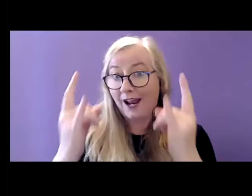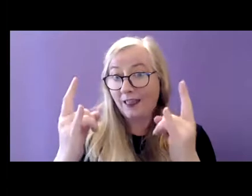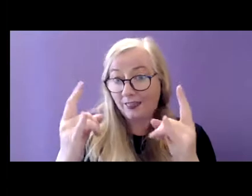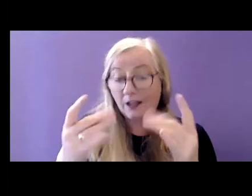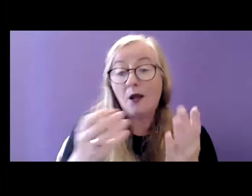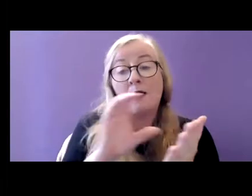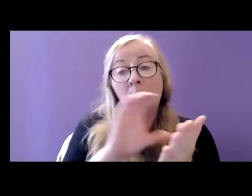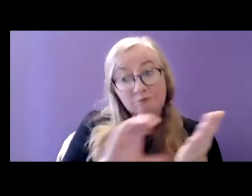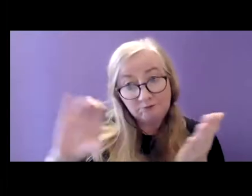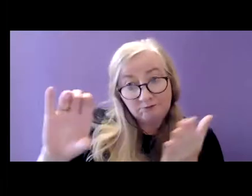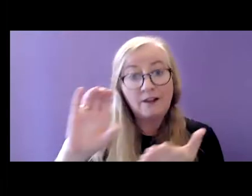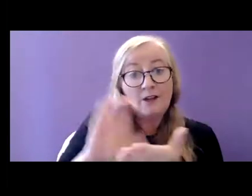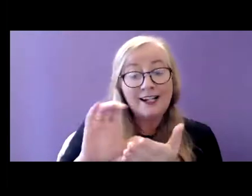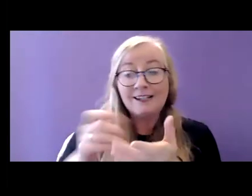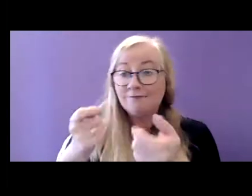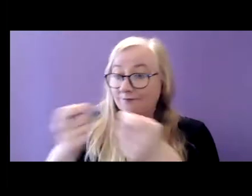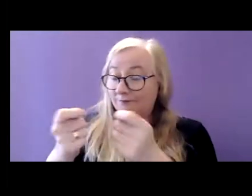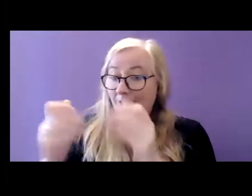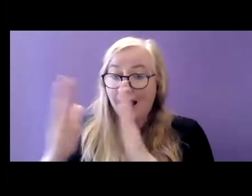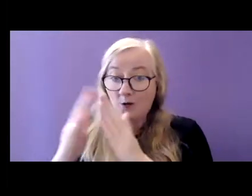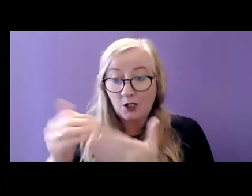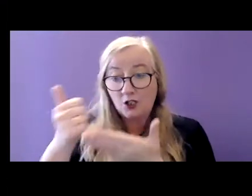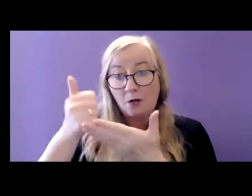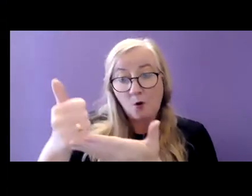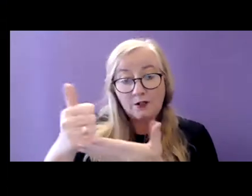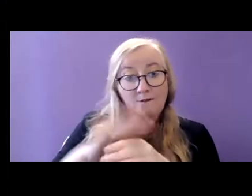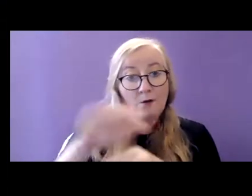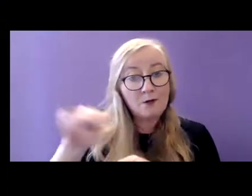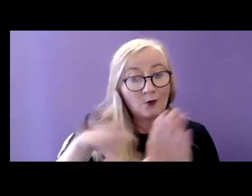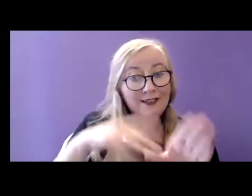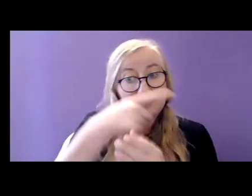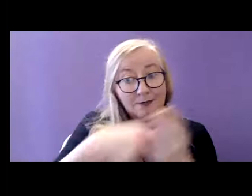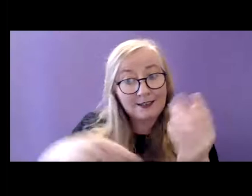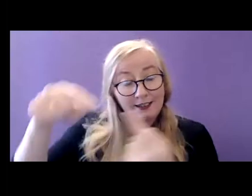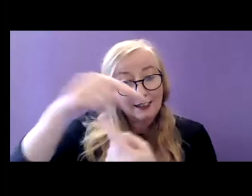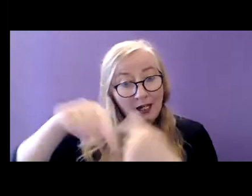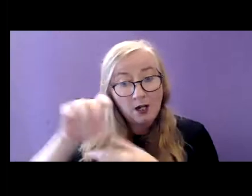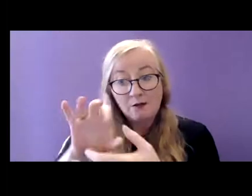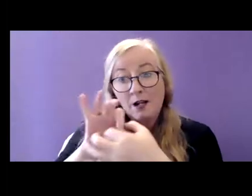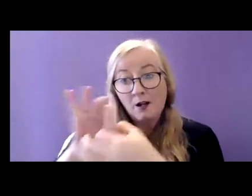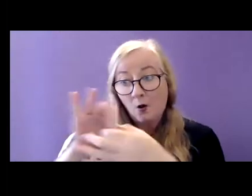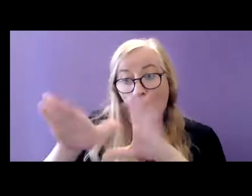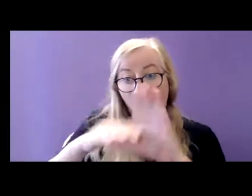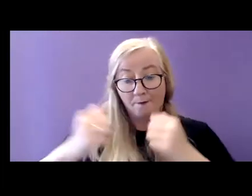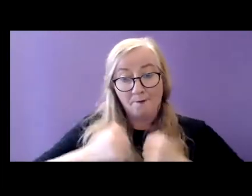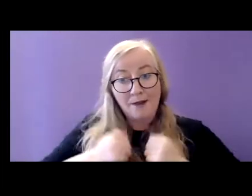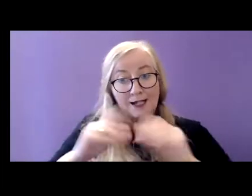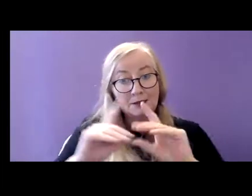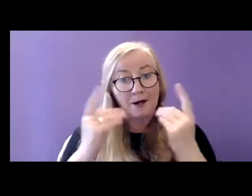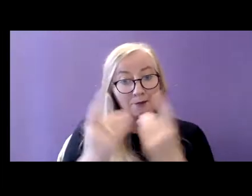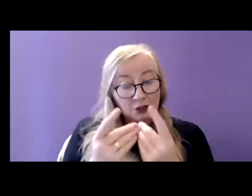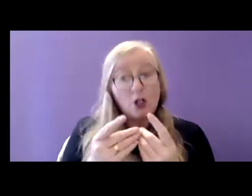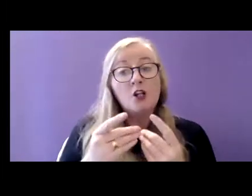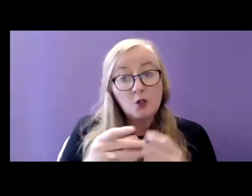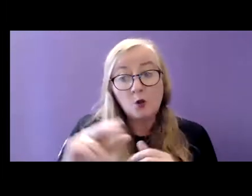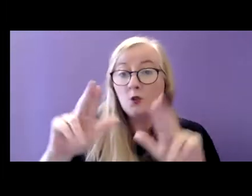to facilitate housing and support for persons with disabilities in collaboration with my department. The new Department of